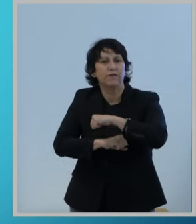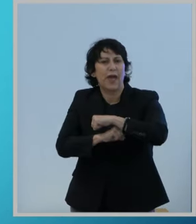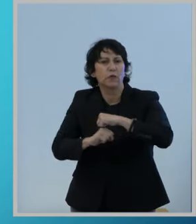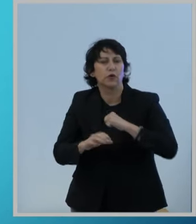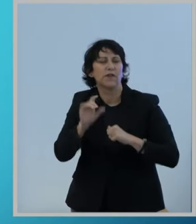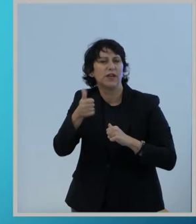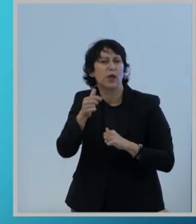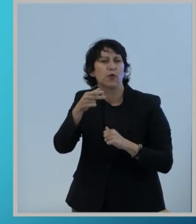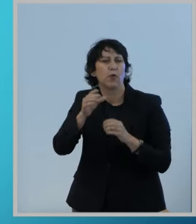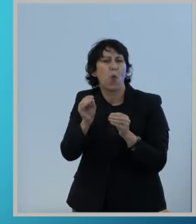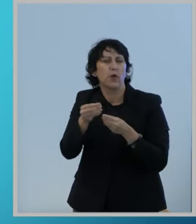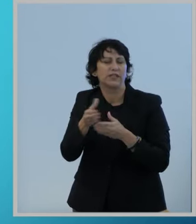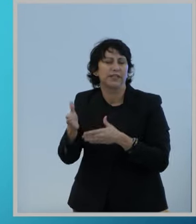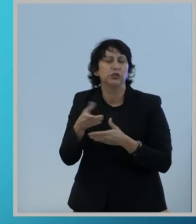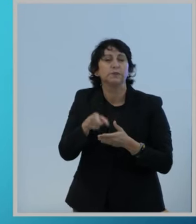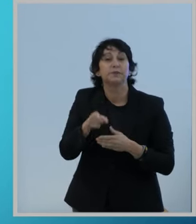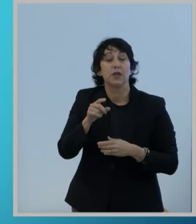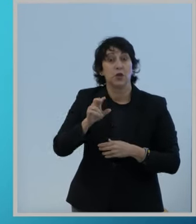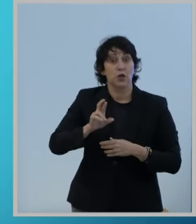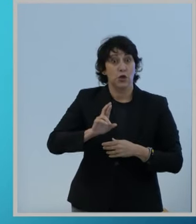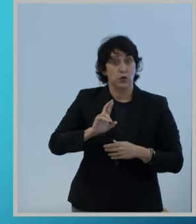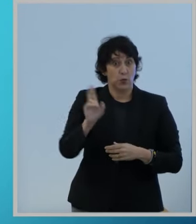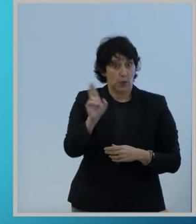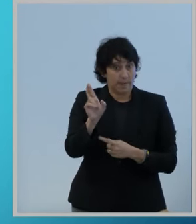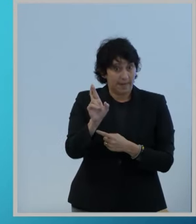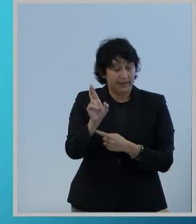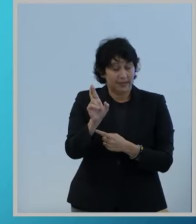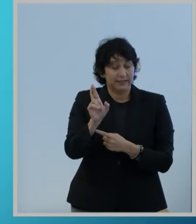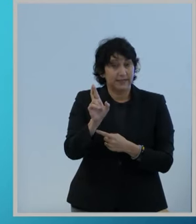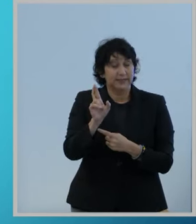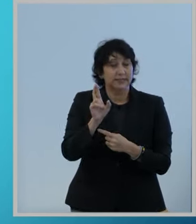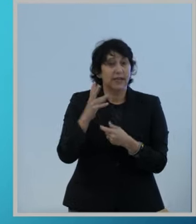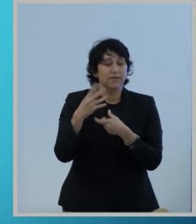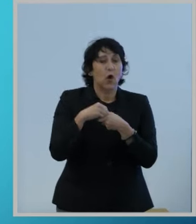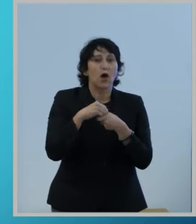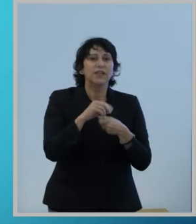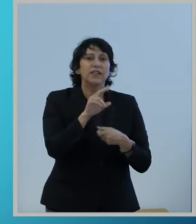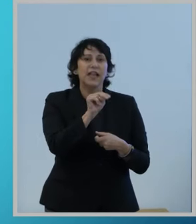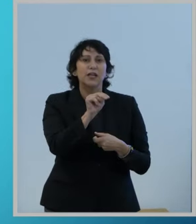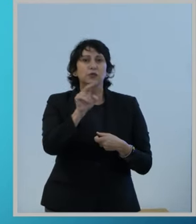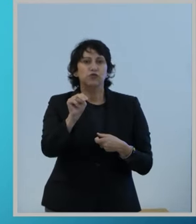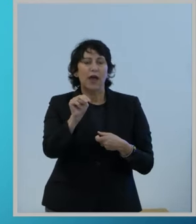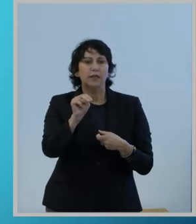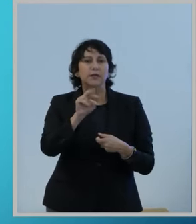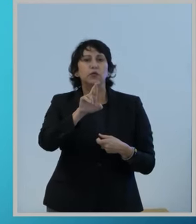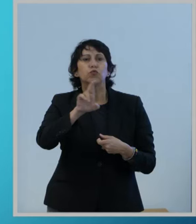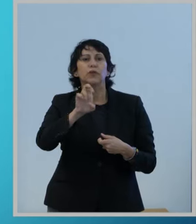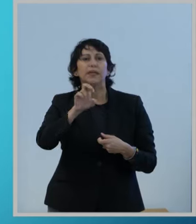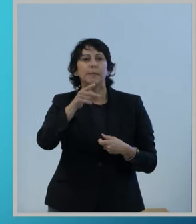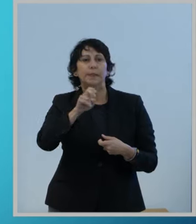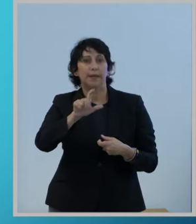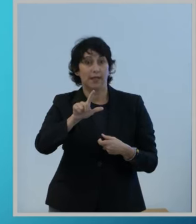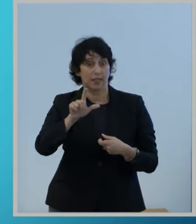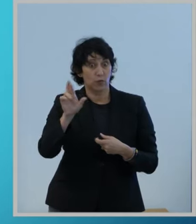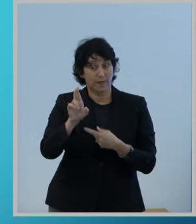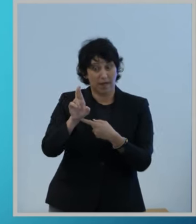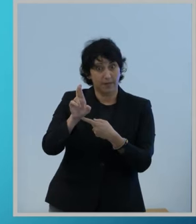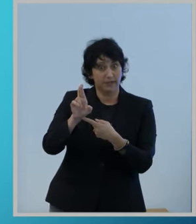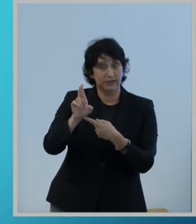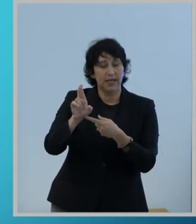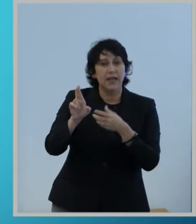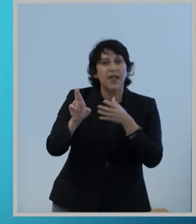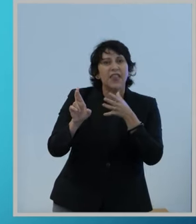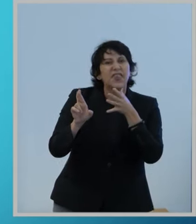The the Republicans involved in the net neutrality repeal. They hate